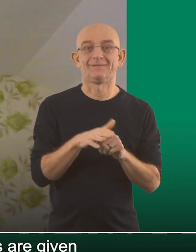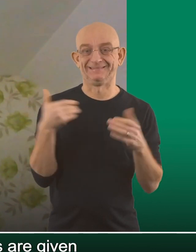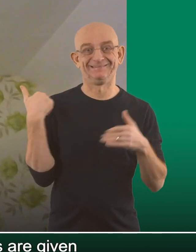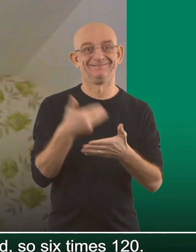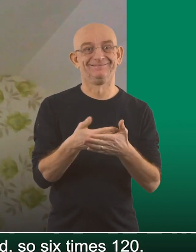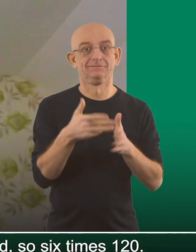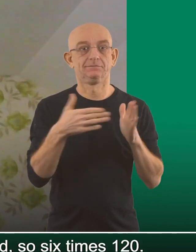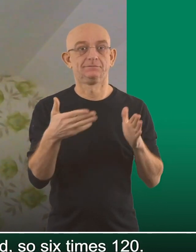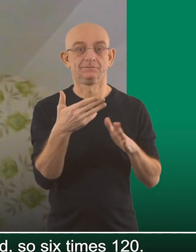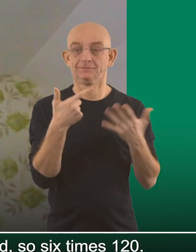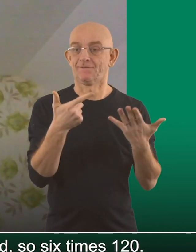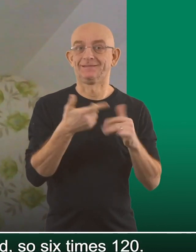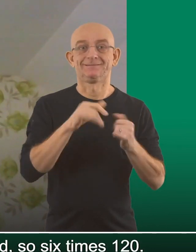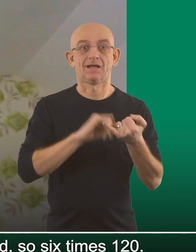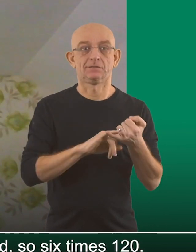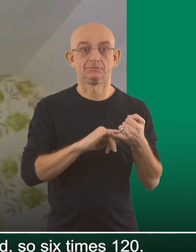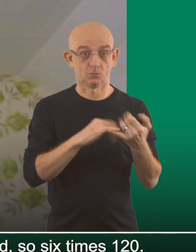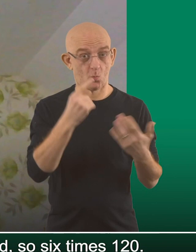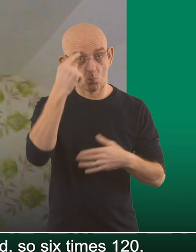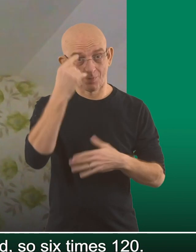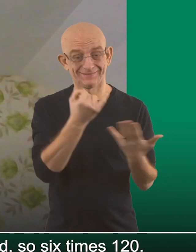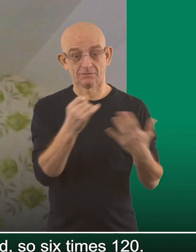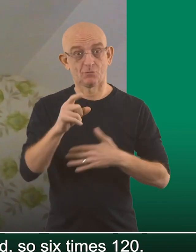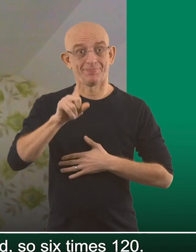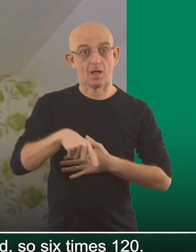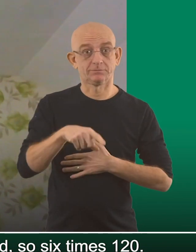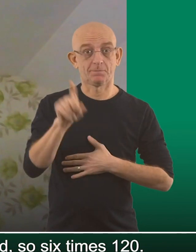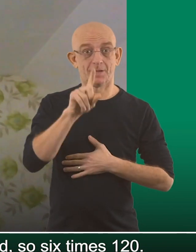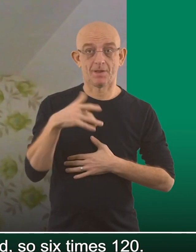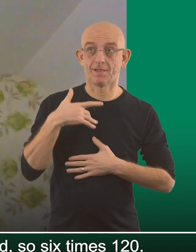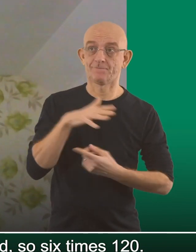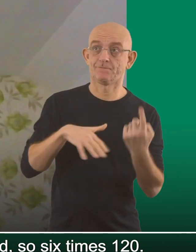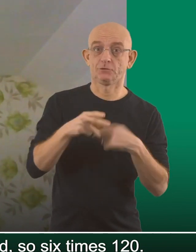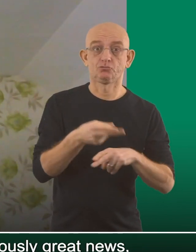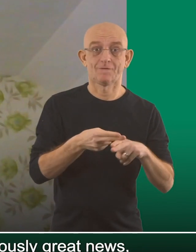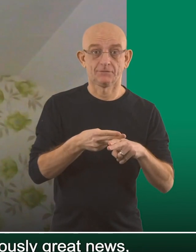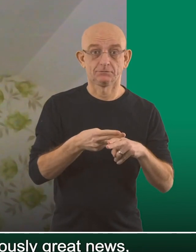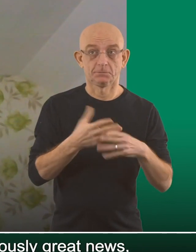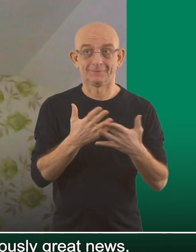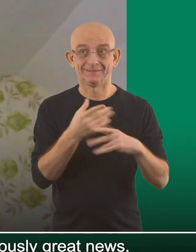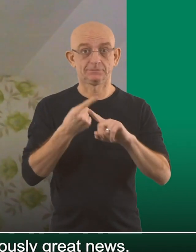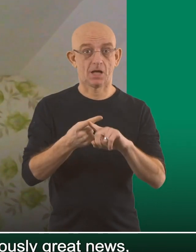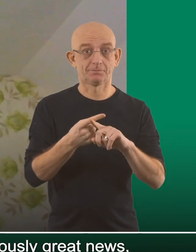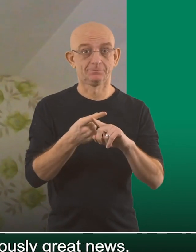given seven-day period. So there are 600,000 people or so in Sheffield. So six times 120.